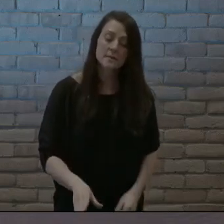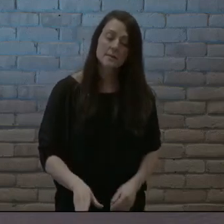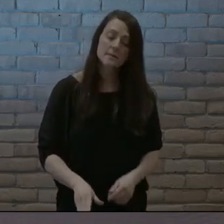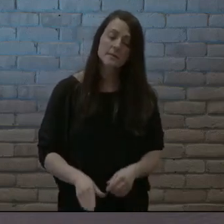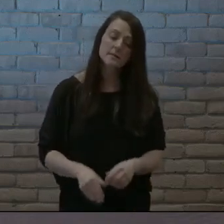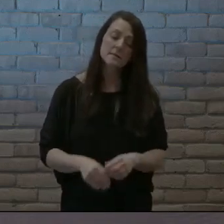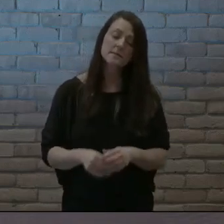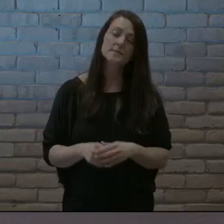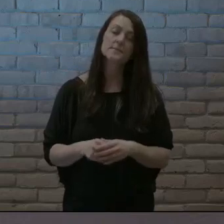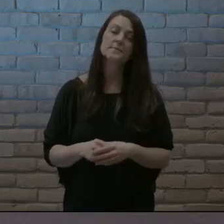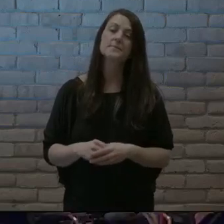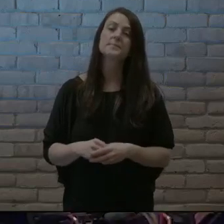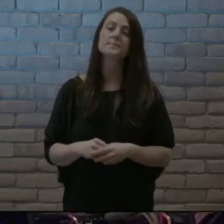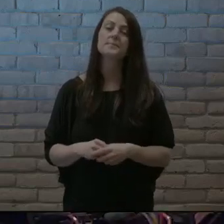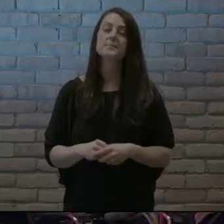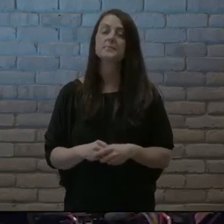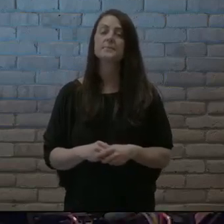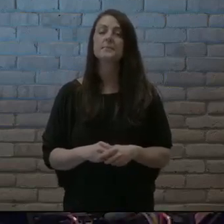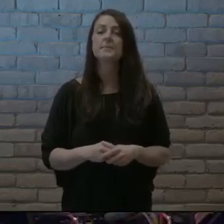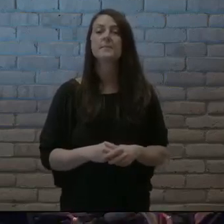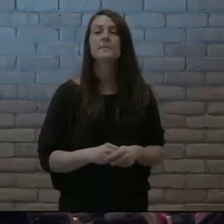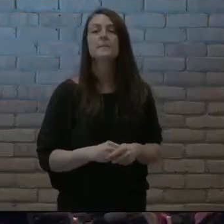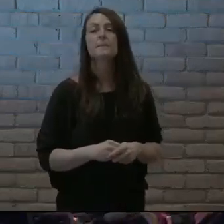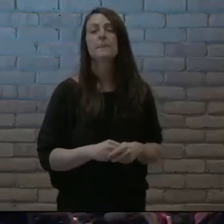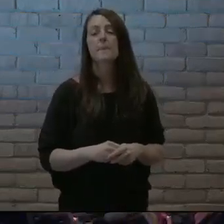You've